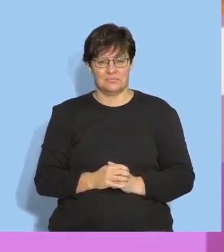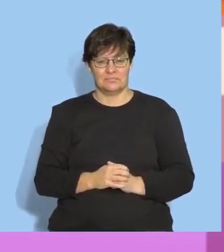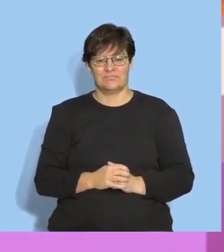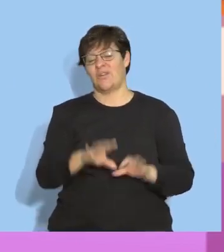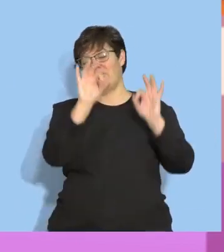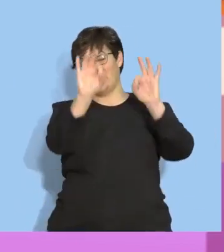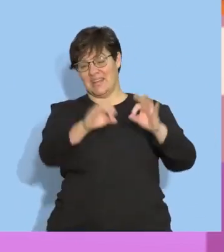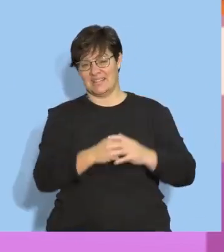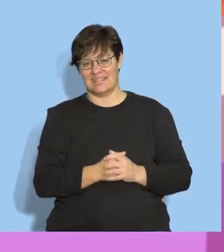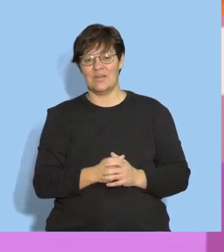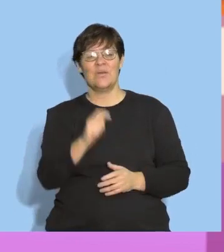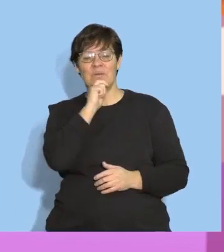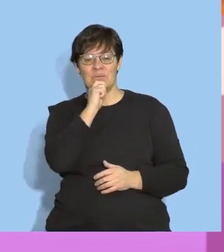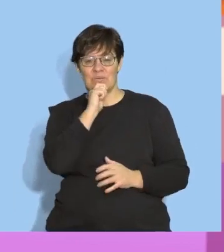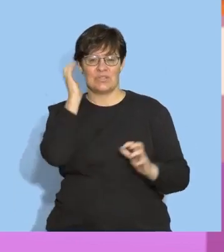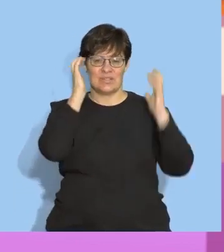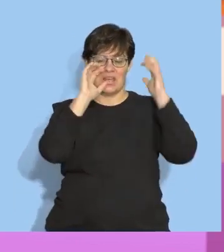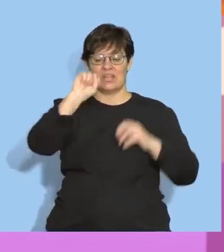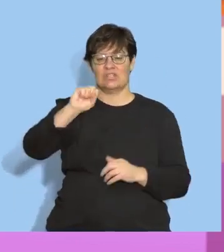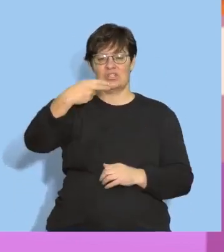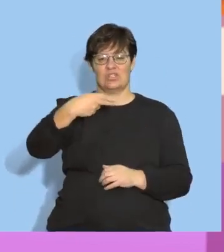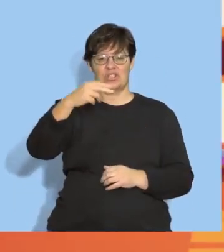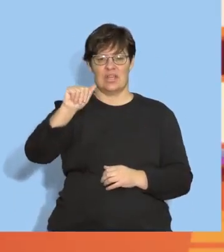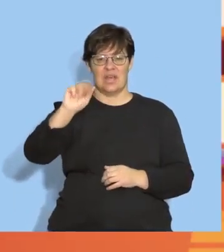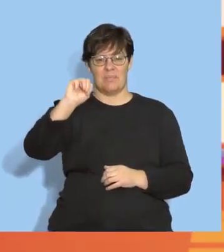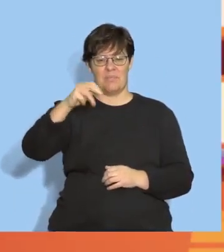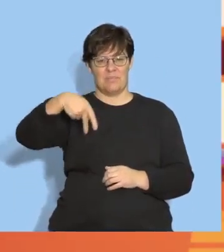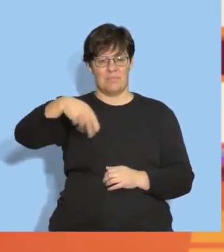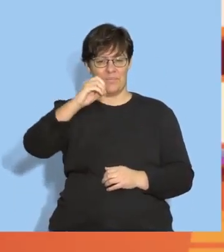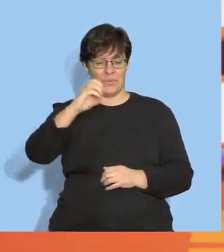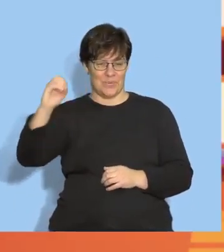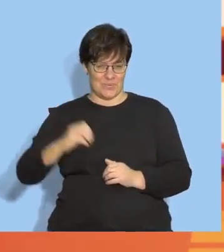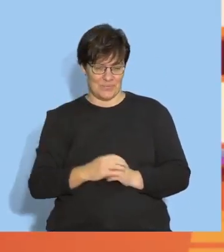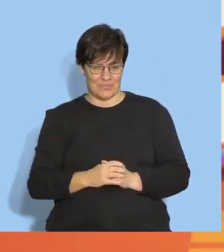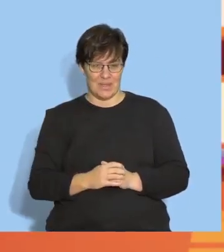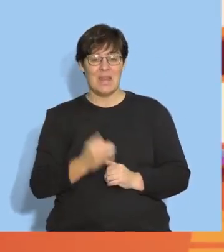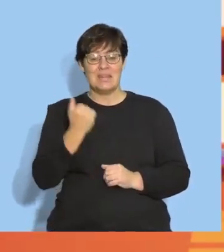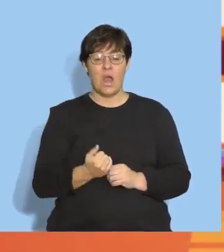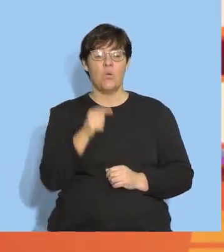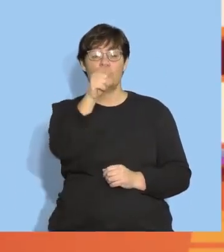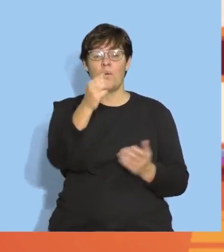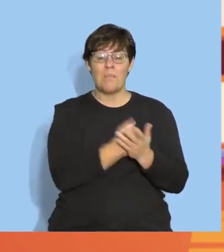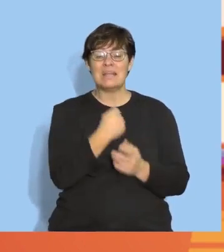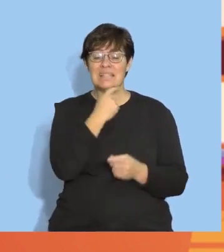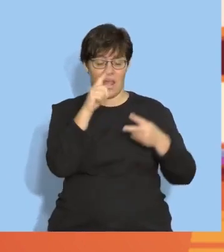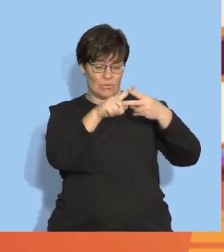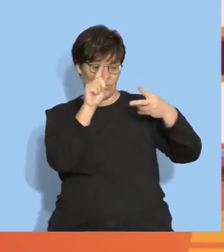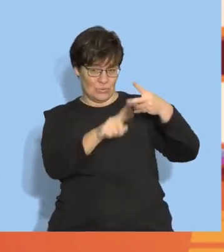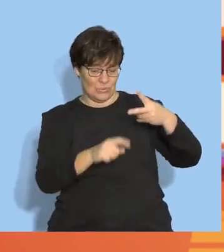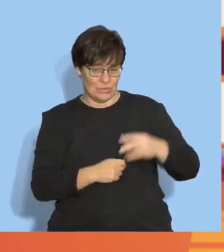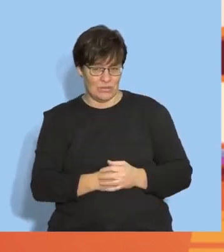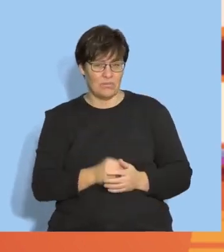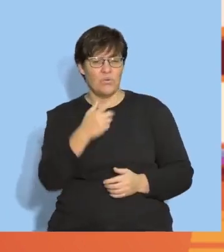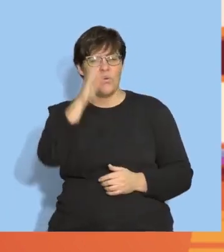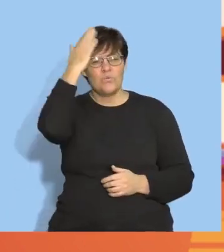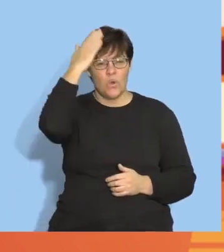Yes, That's correct. We use shampoo to wash our hair. Here is one where you must say two things that you need. Do you